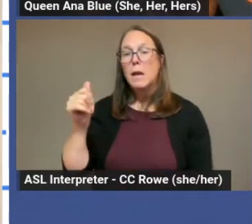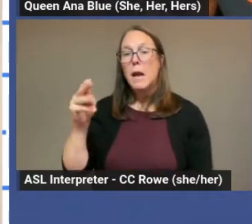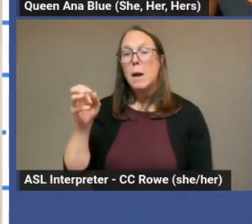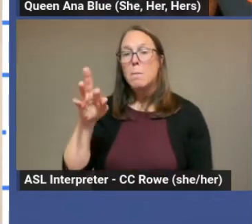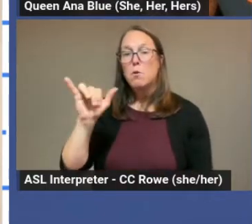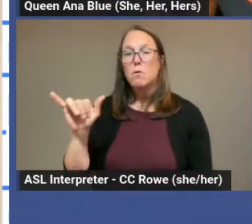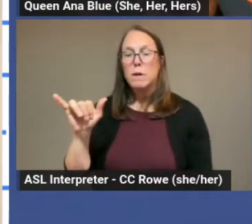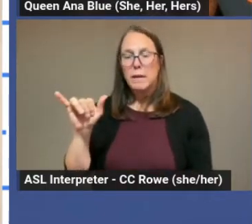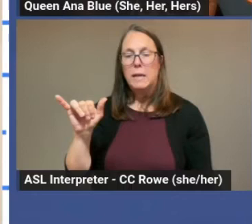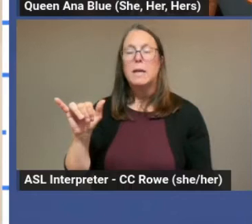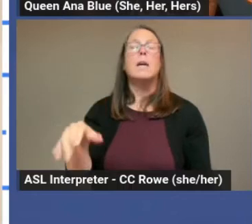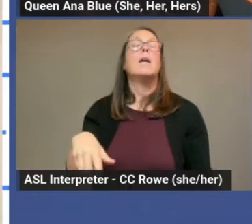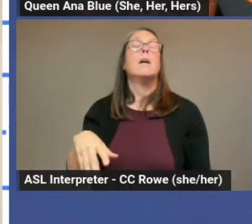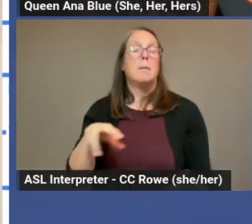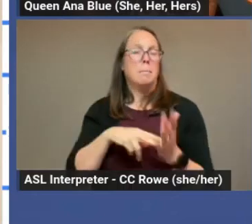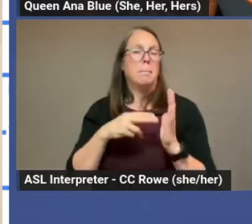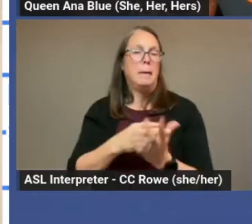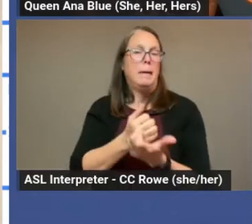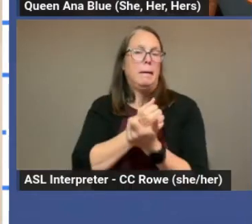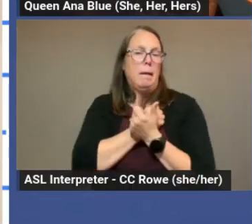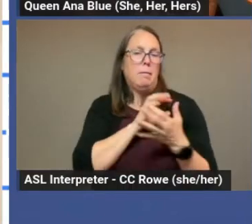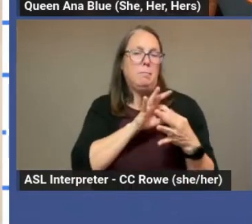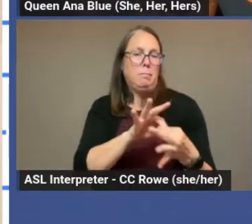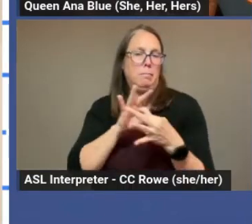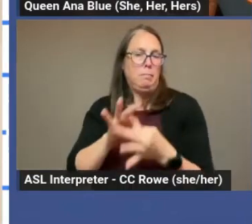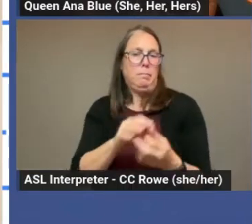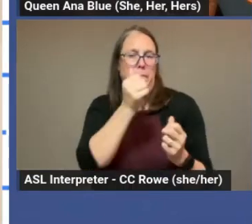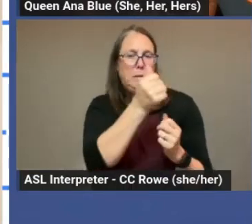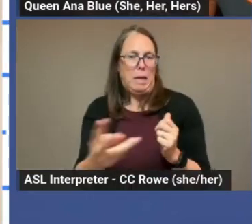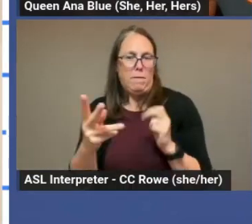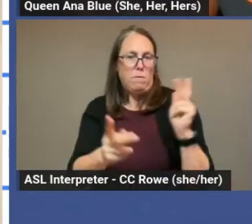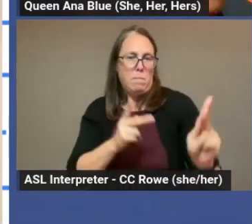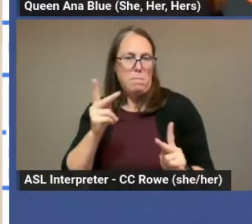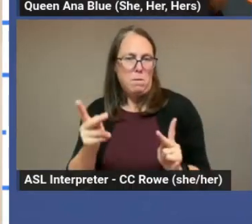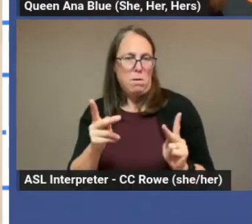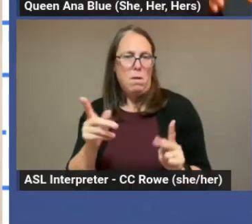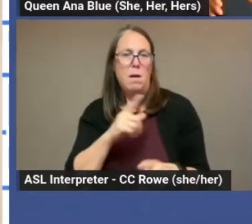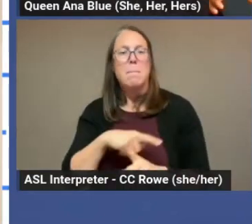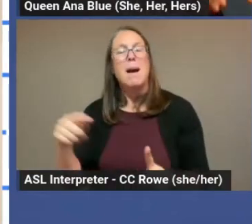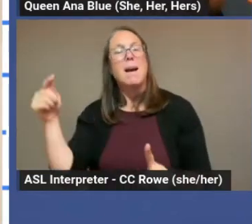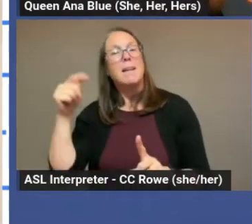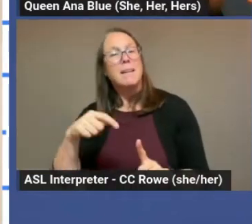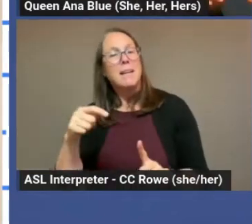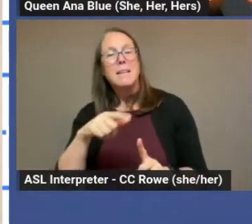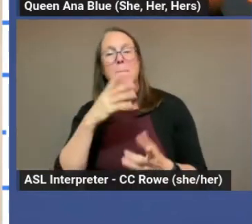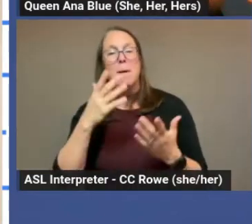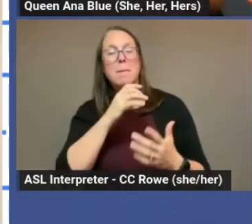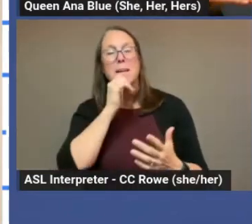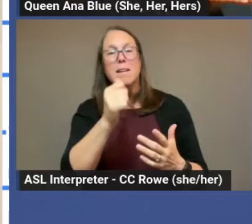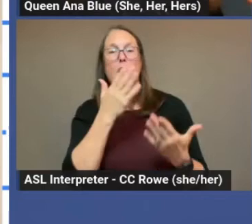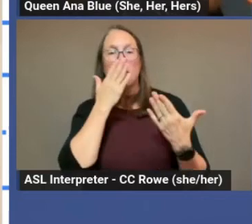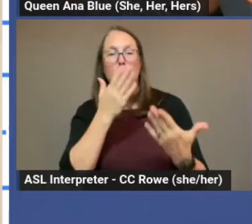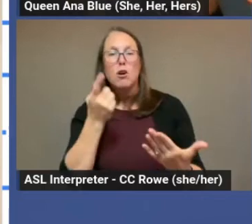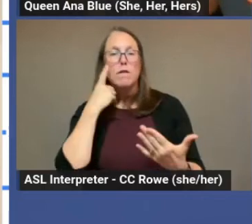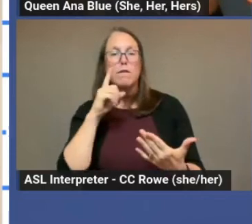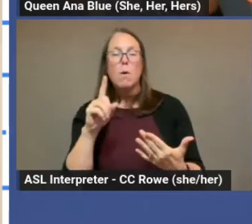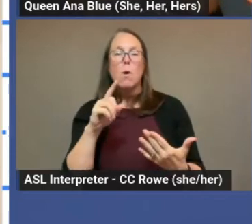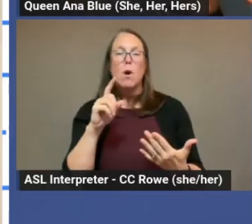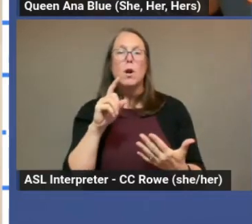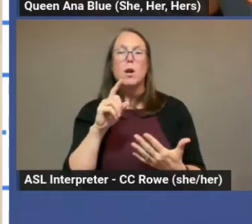not be beneficial for the sex community. And let's break it down. So toll is Latin for tolerance.